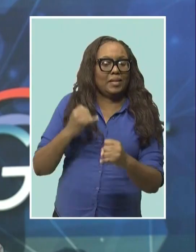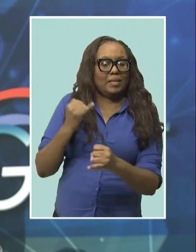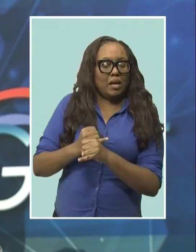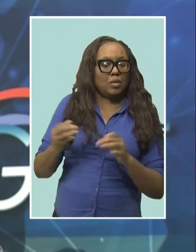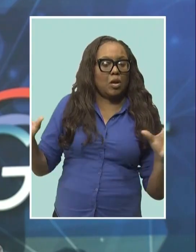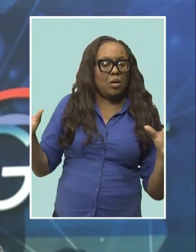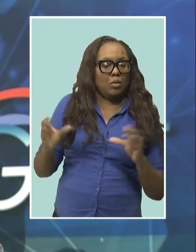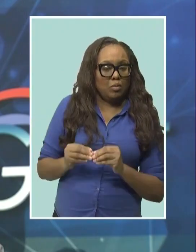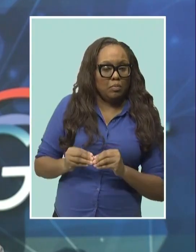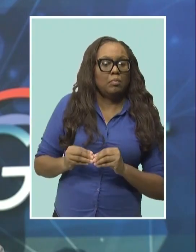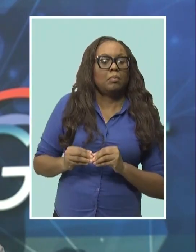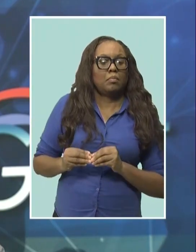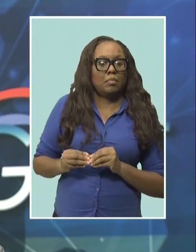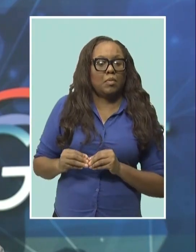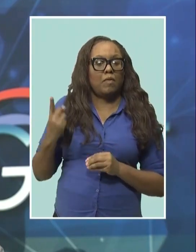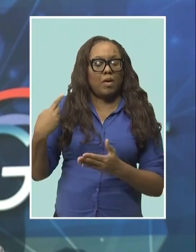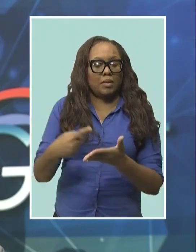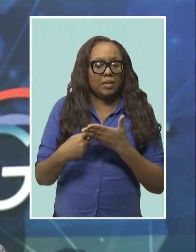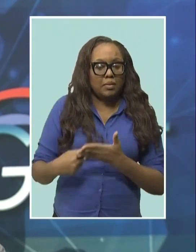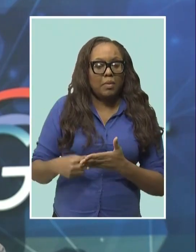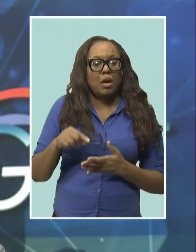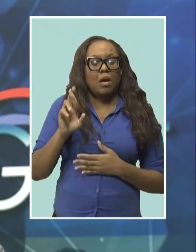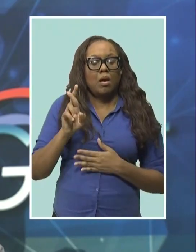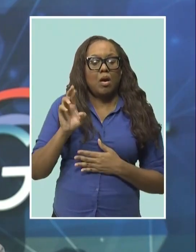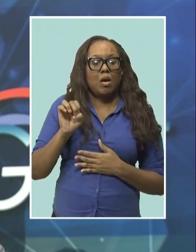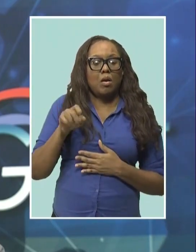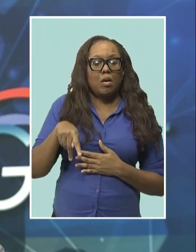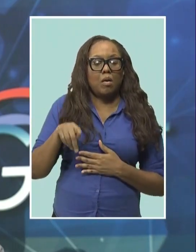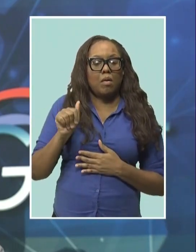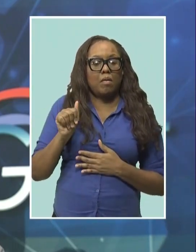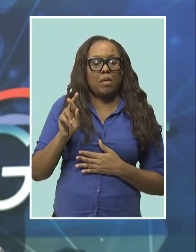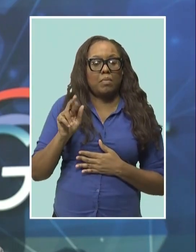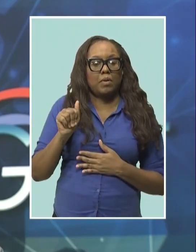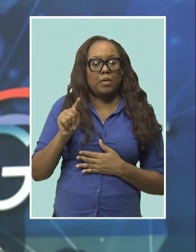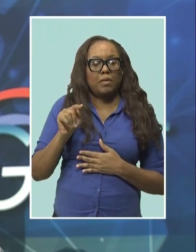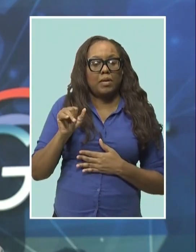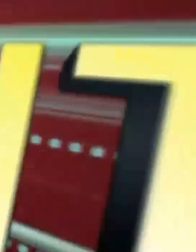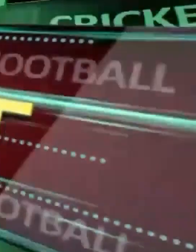international tribunal to adjudicate reparations claims.